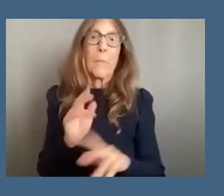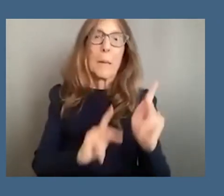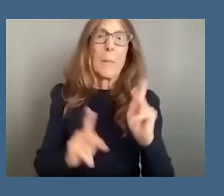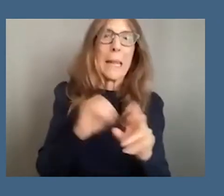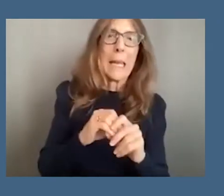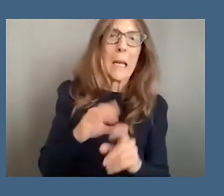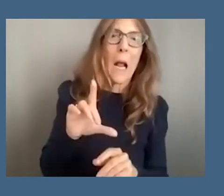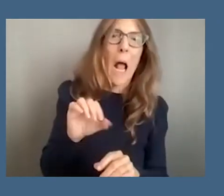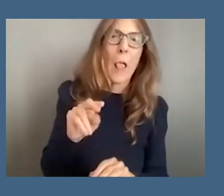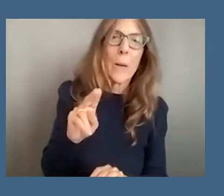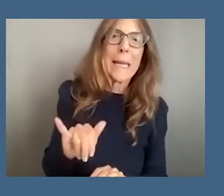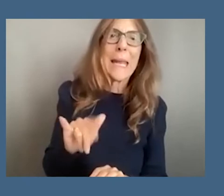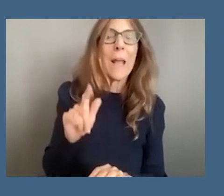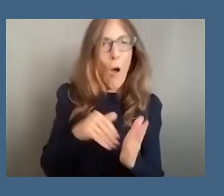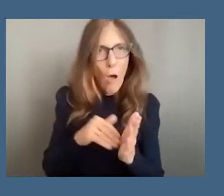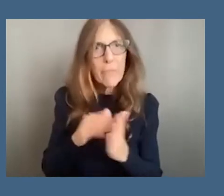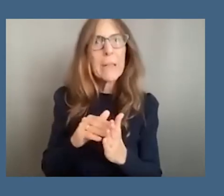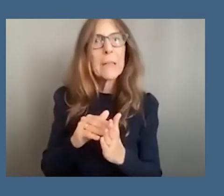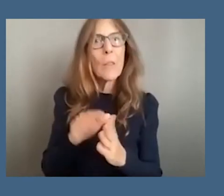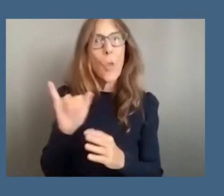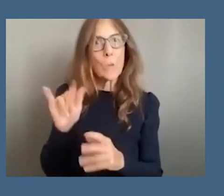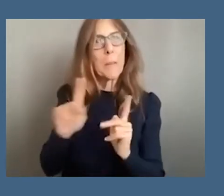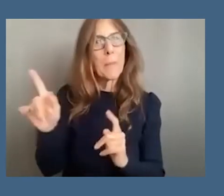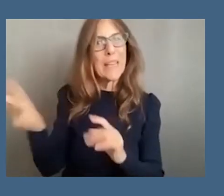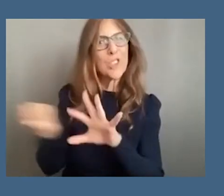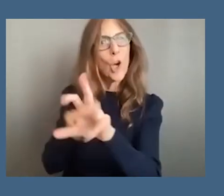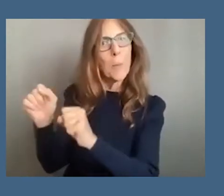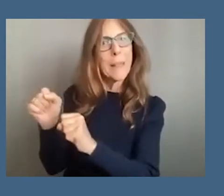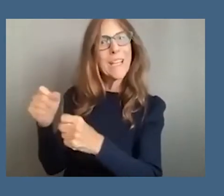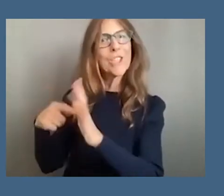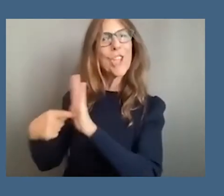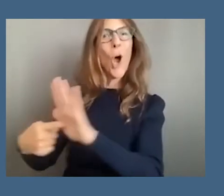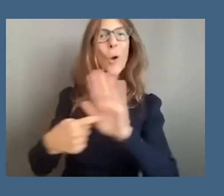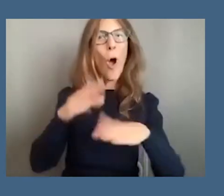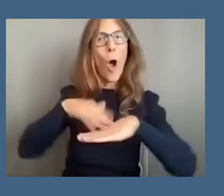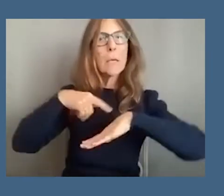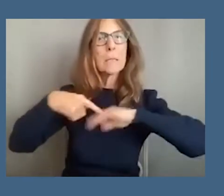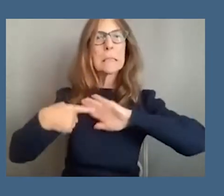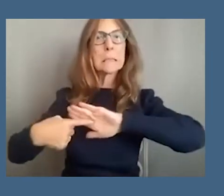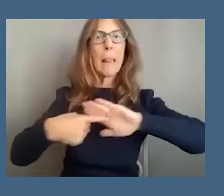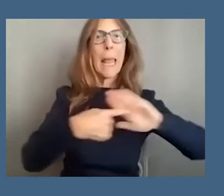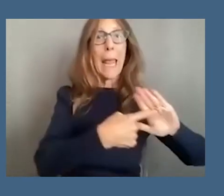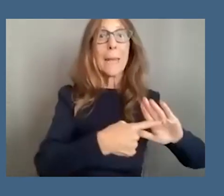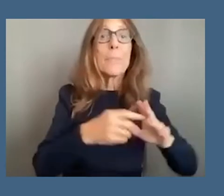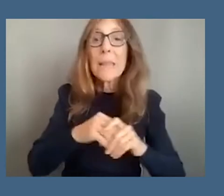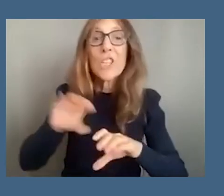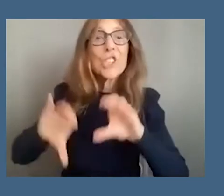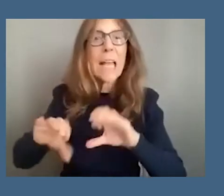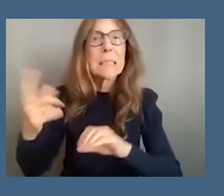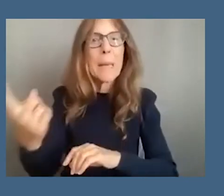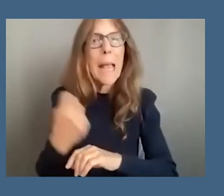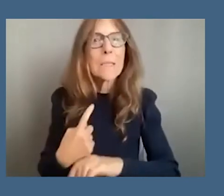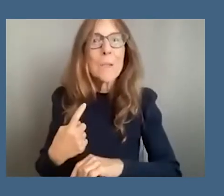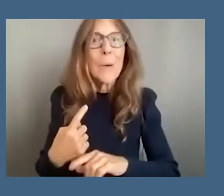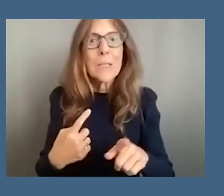were often taken and put on display um to answer the question in the chat uh there is of course uh following